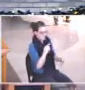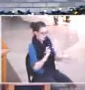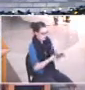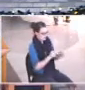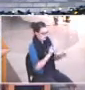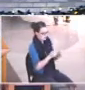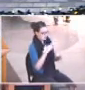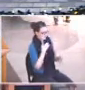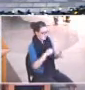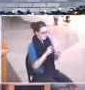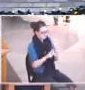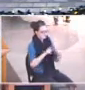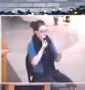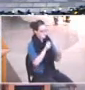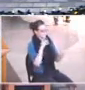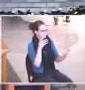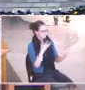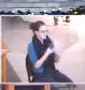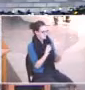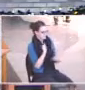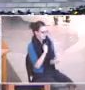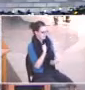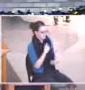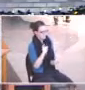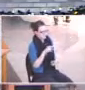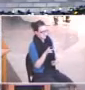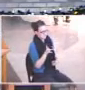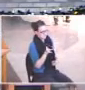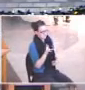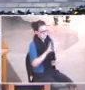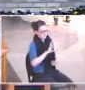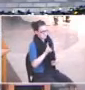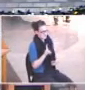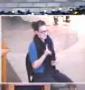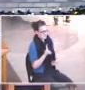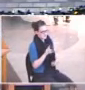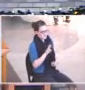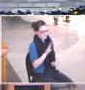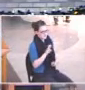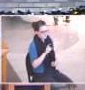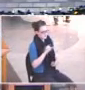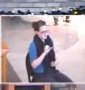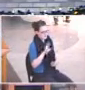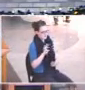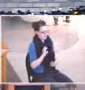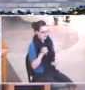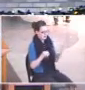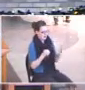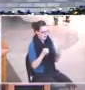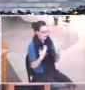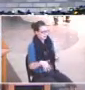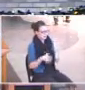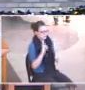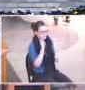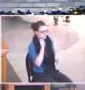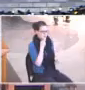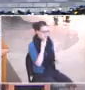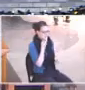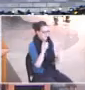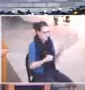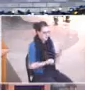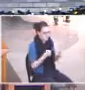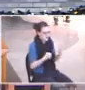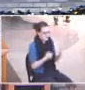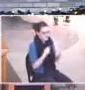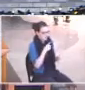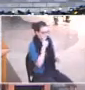car. I had a 61 Chevy Bel Air, 283 Power Glide. What a sweet car that was. And I